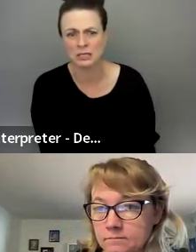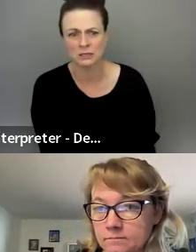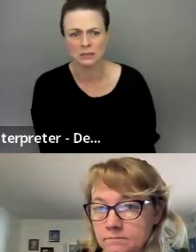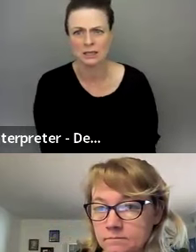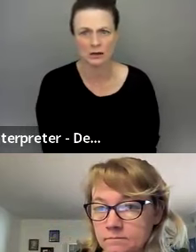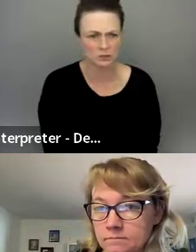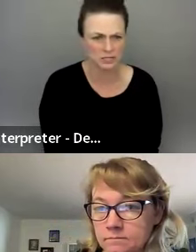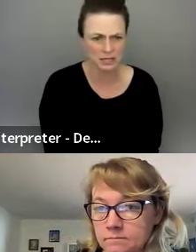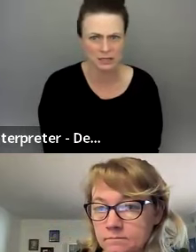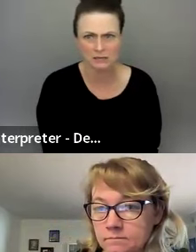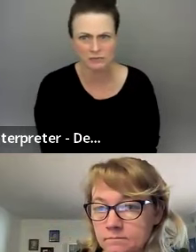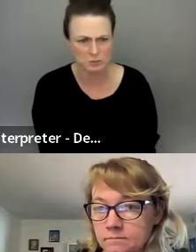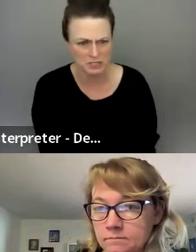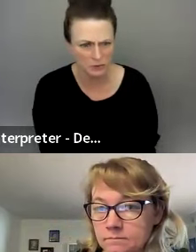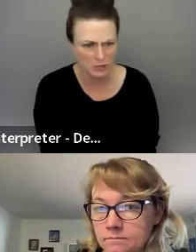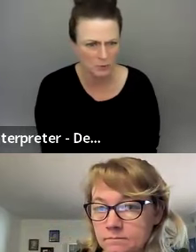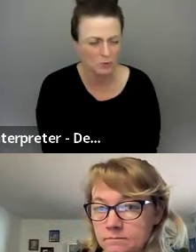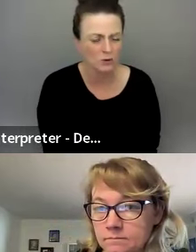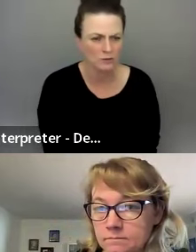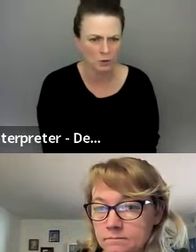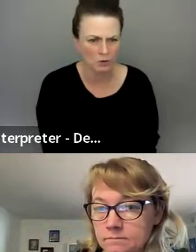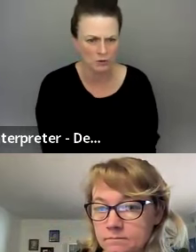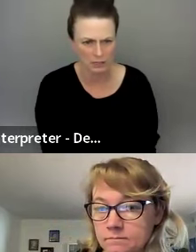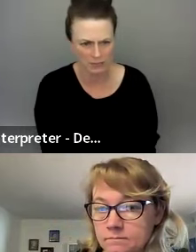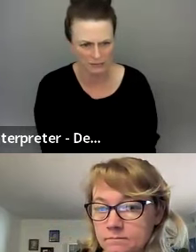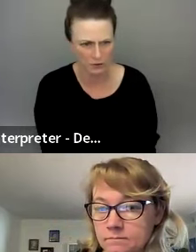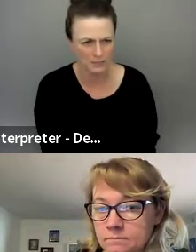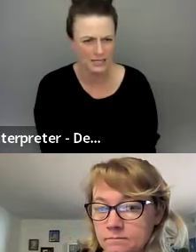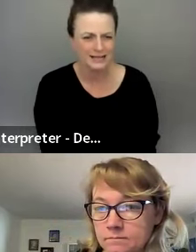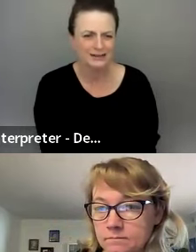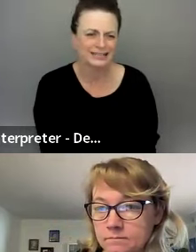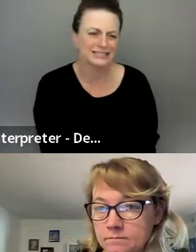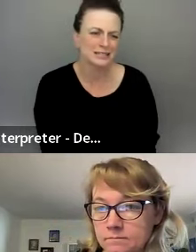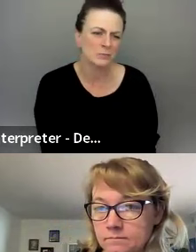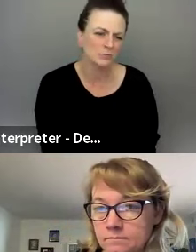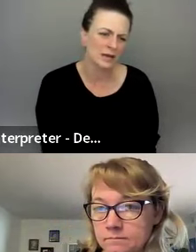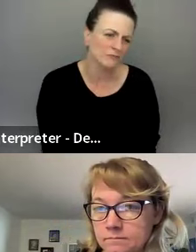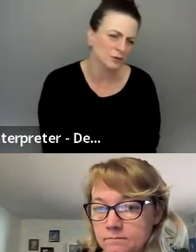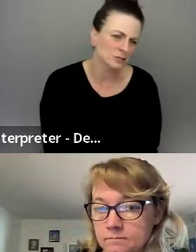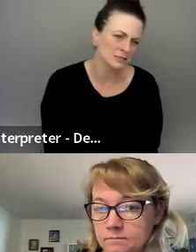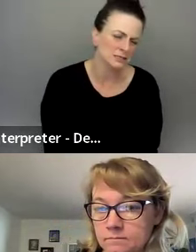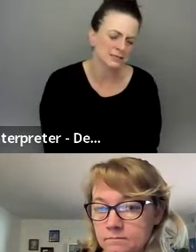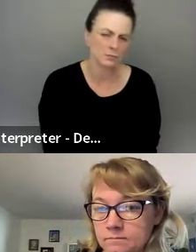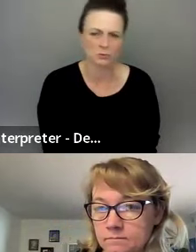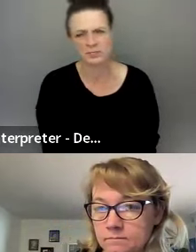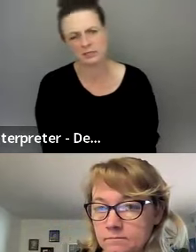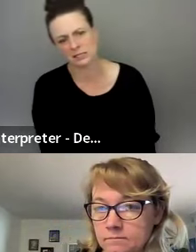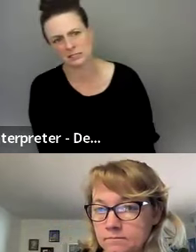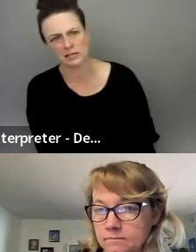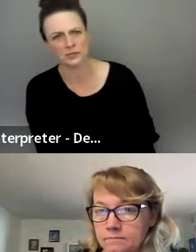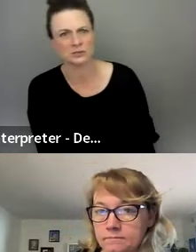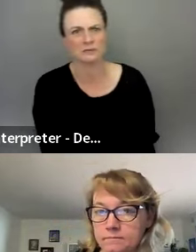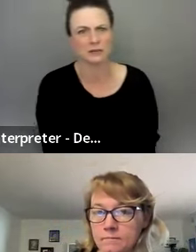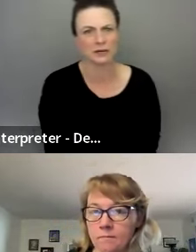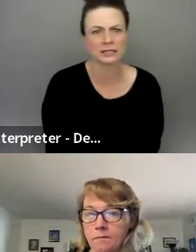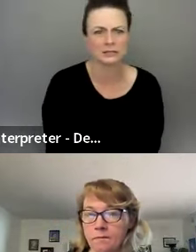mostly, are you seeing it from specific people or the whole platform? Some had frozen and some were more serious